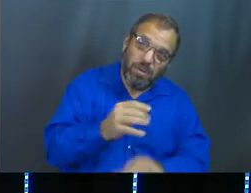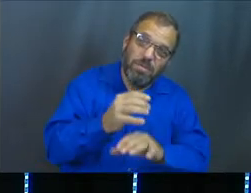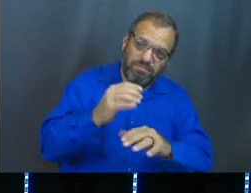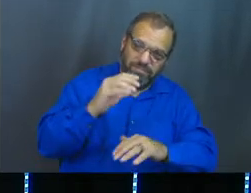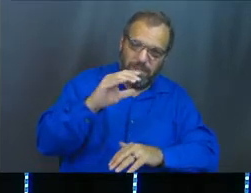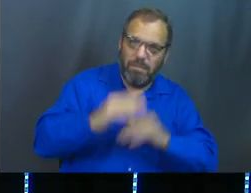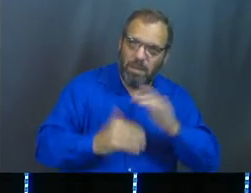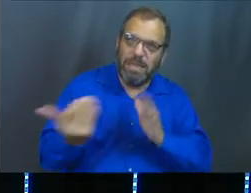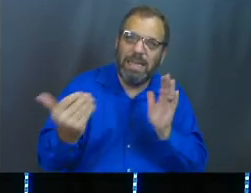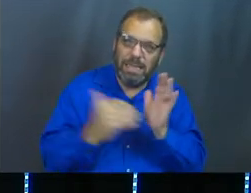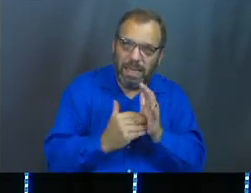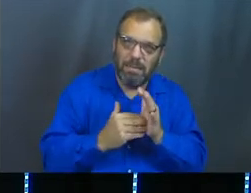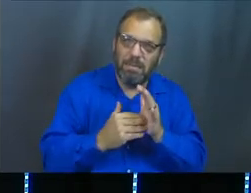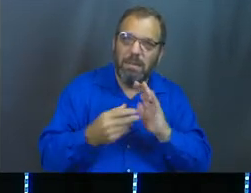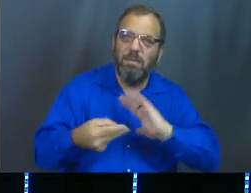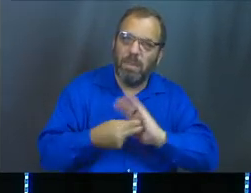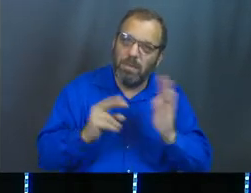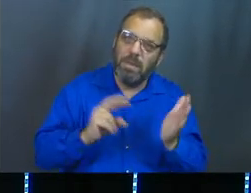purposes.